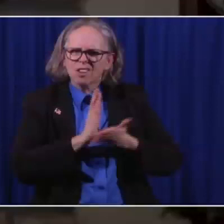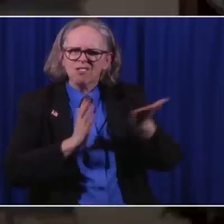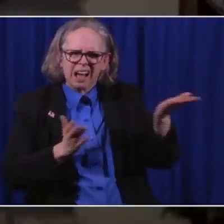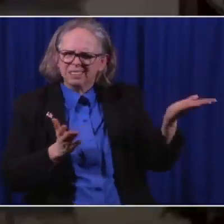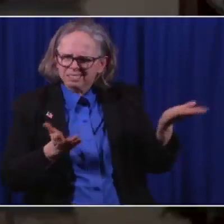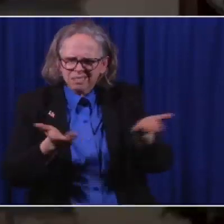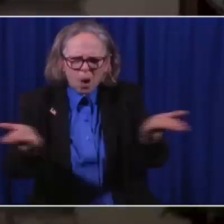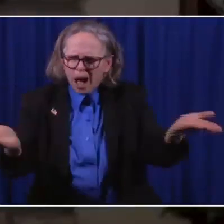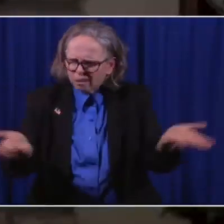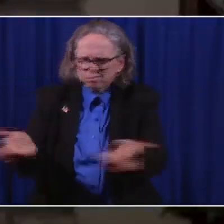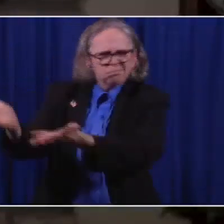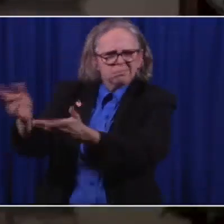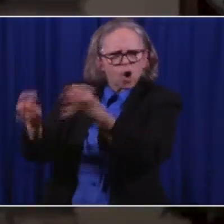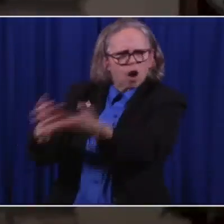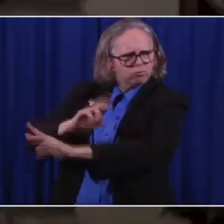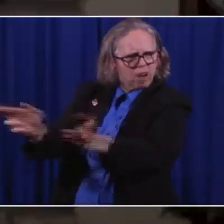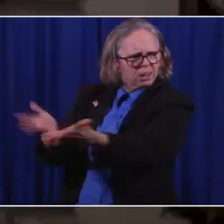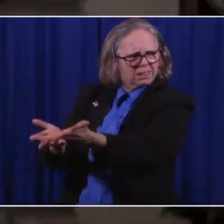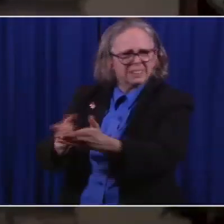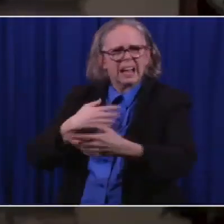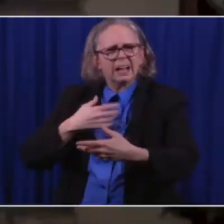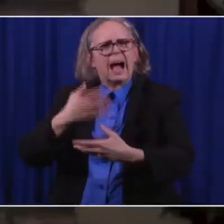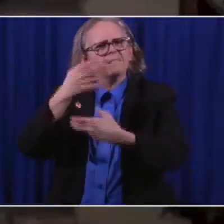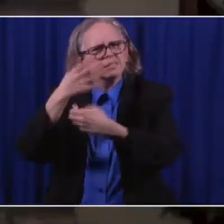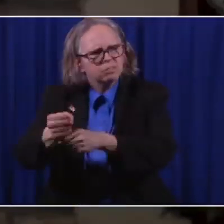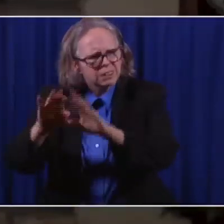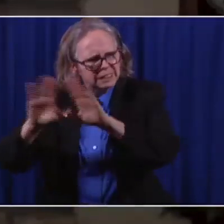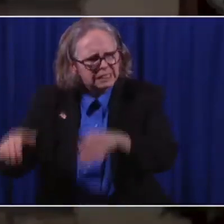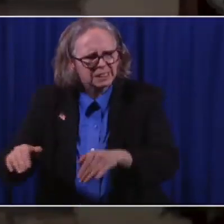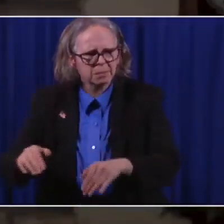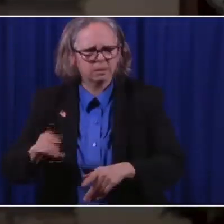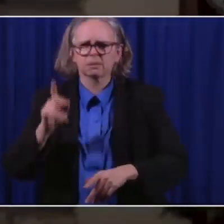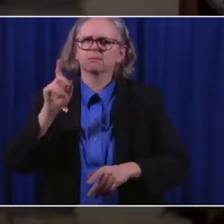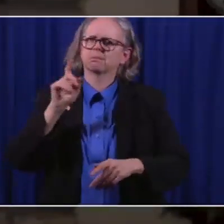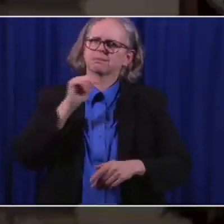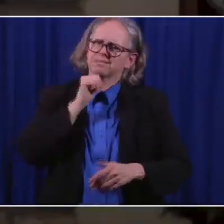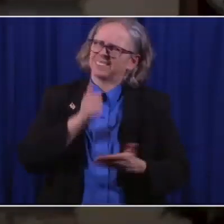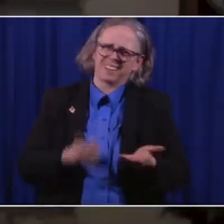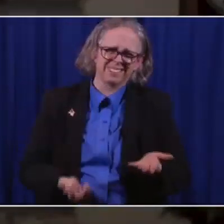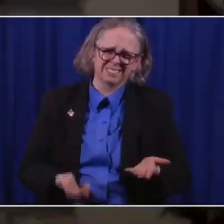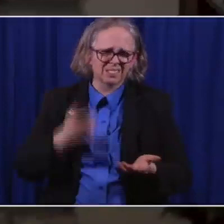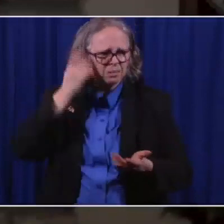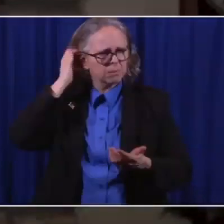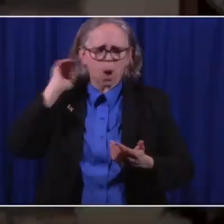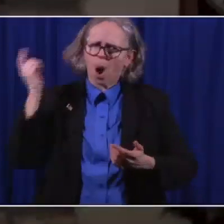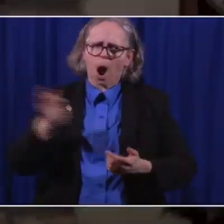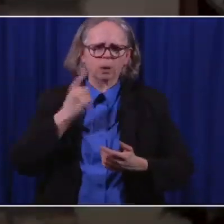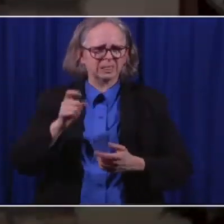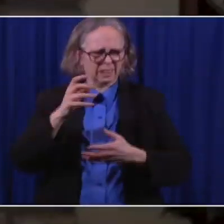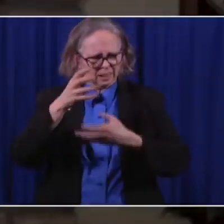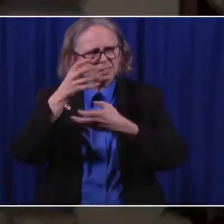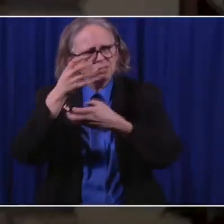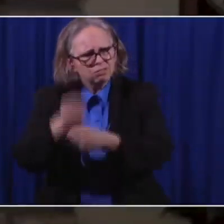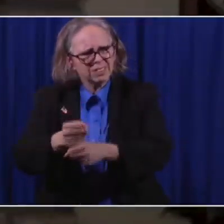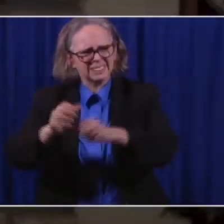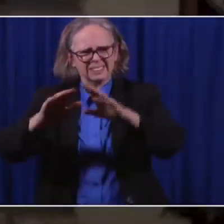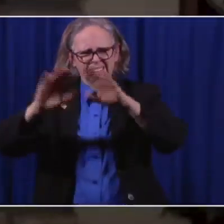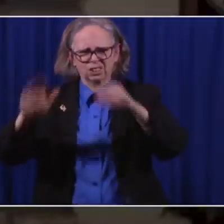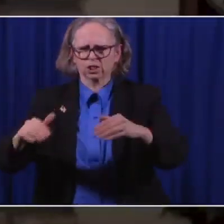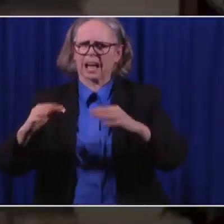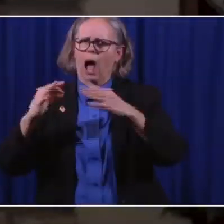or you don't have faith in the system. I've said throughout this, we need to have faith in our judicial system.